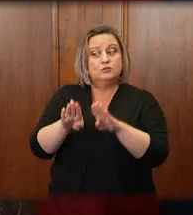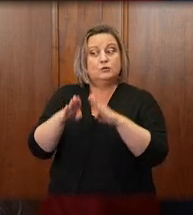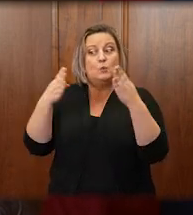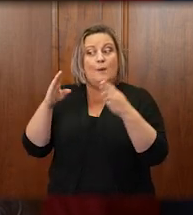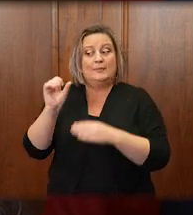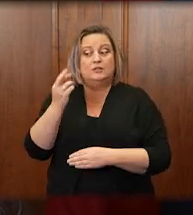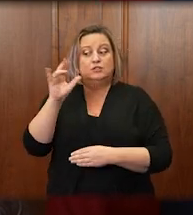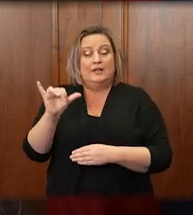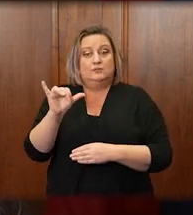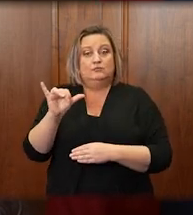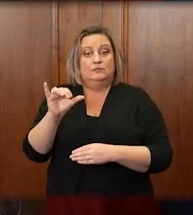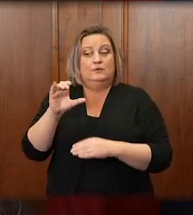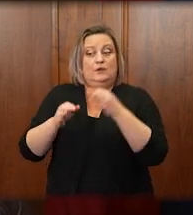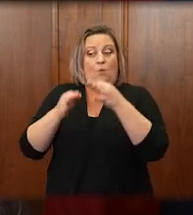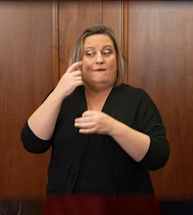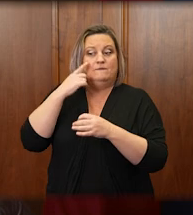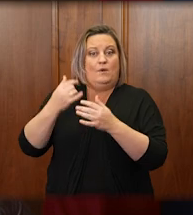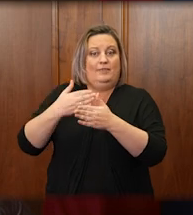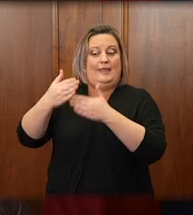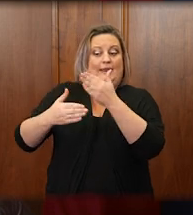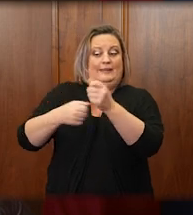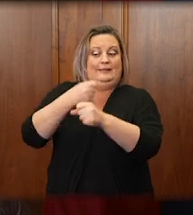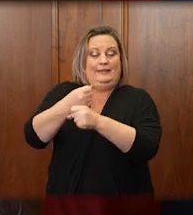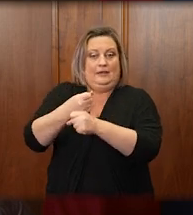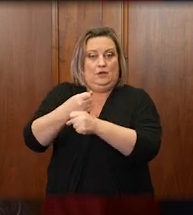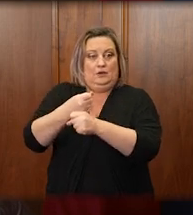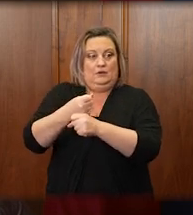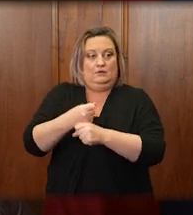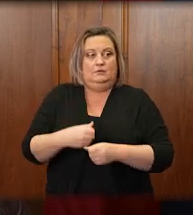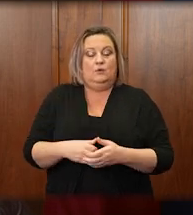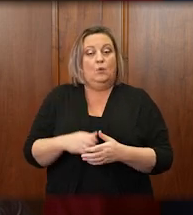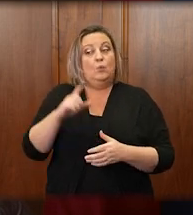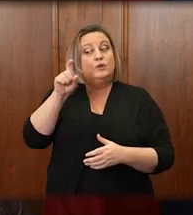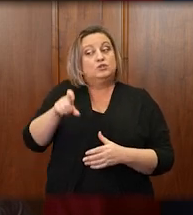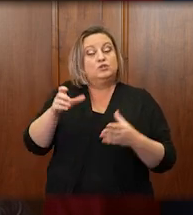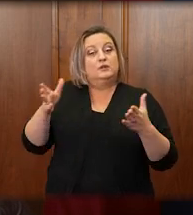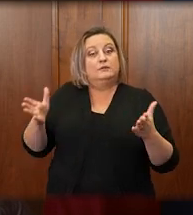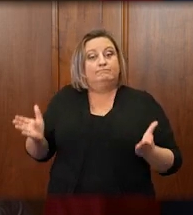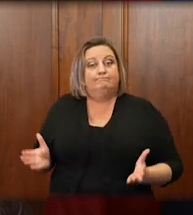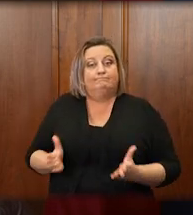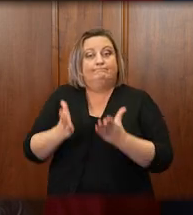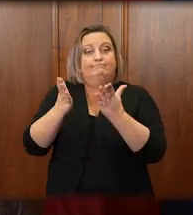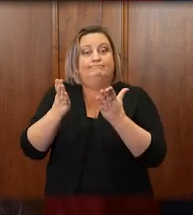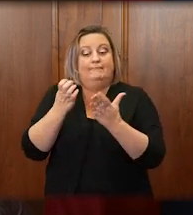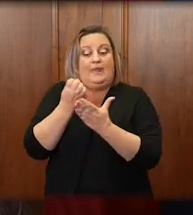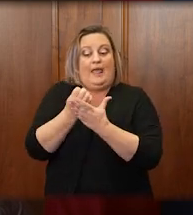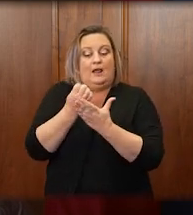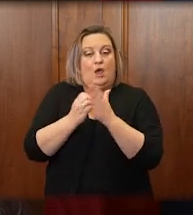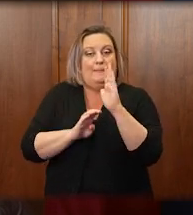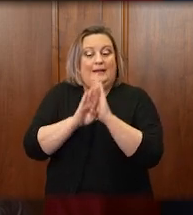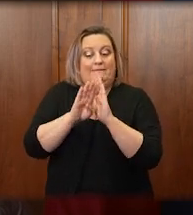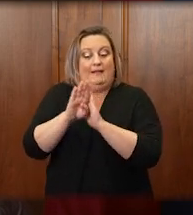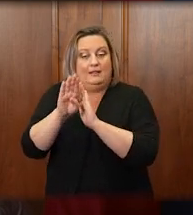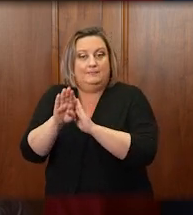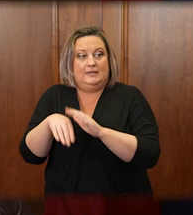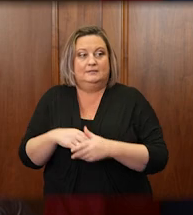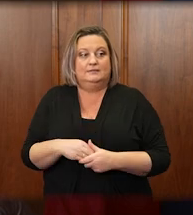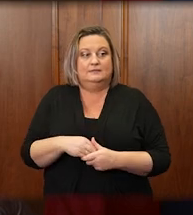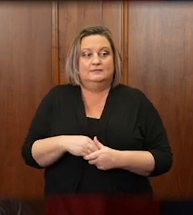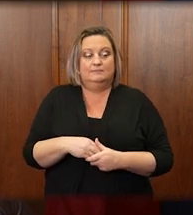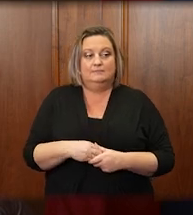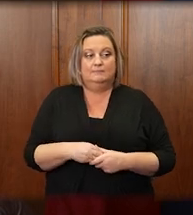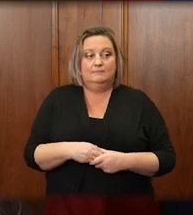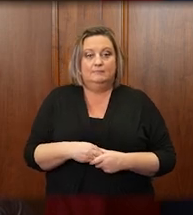Court by the end of the year, which I am told will tend to spur economic development through, among other things, resolution of blockchain